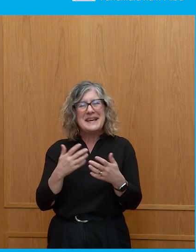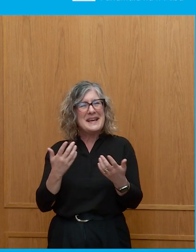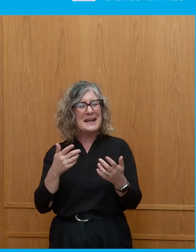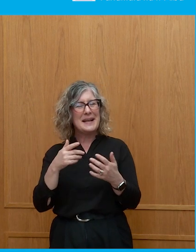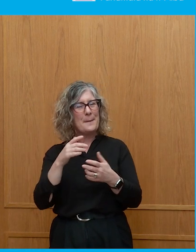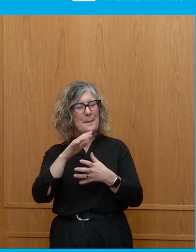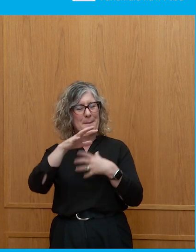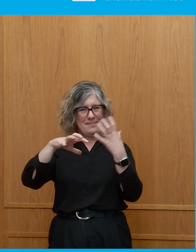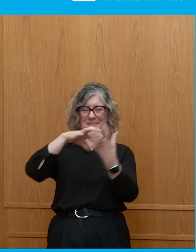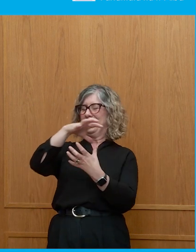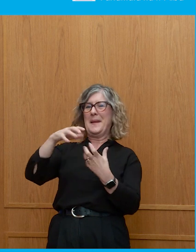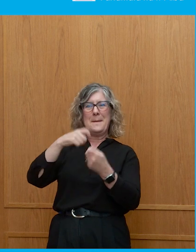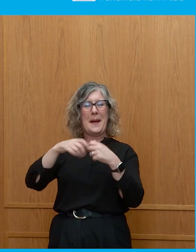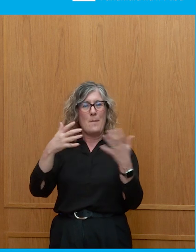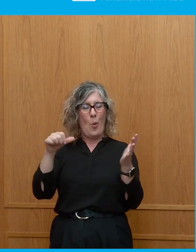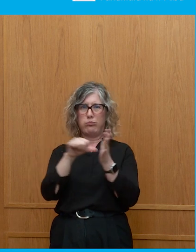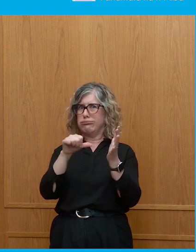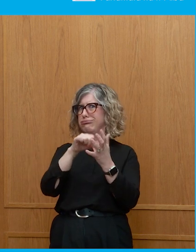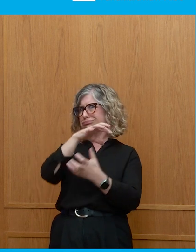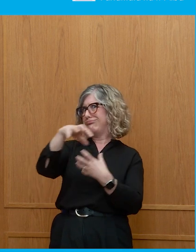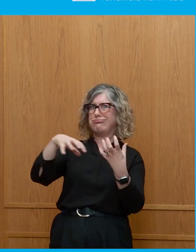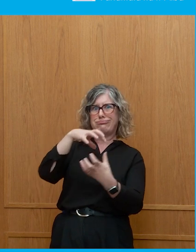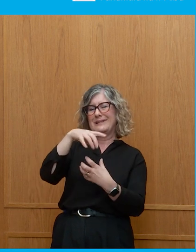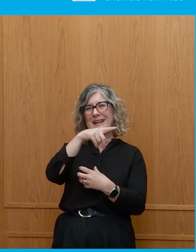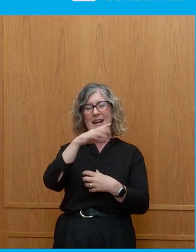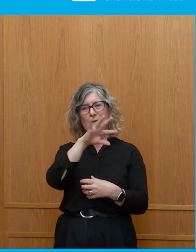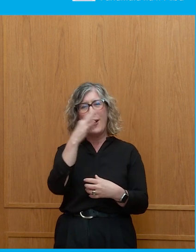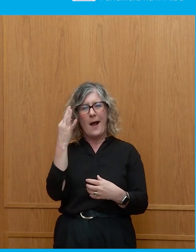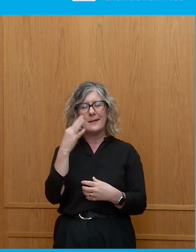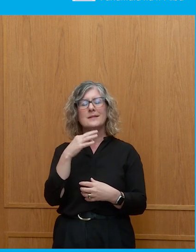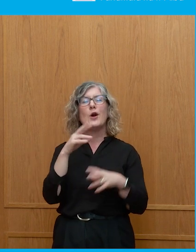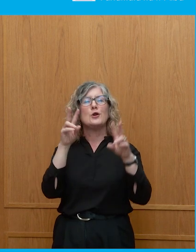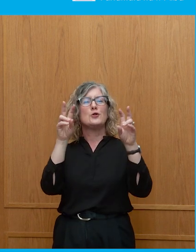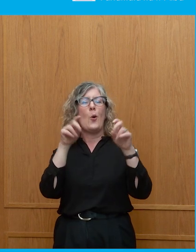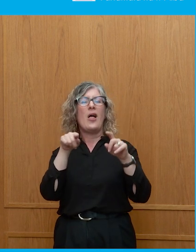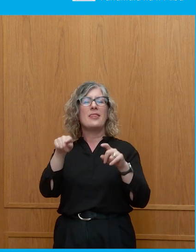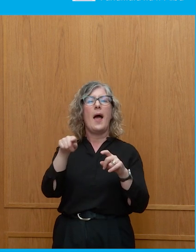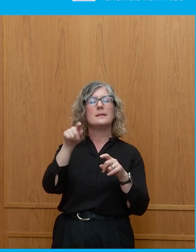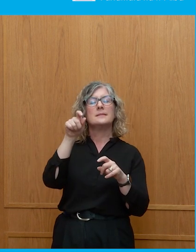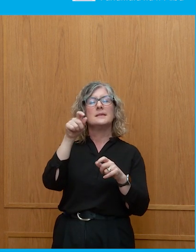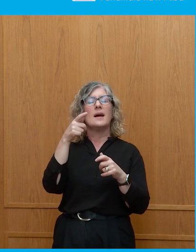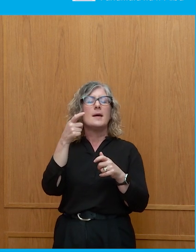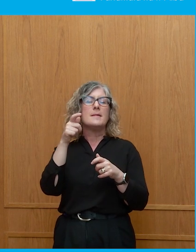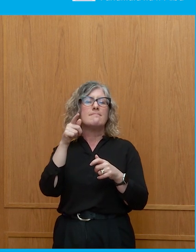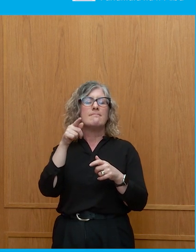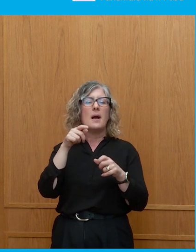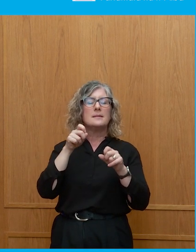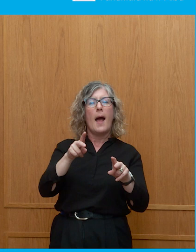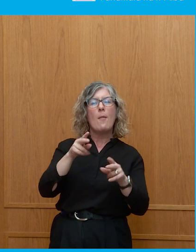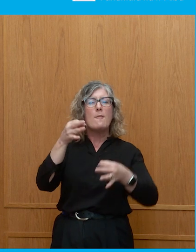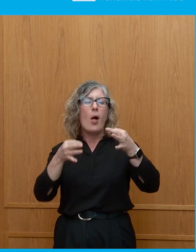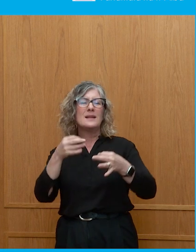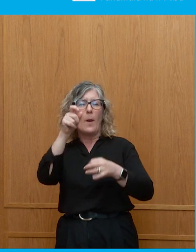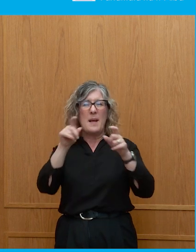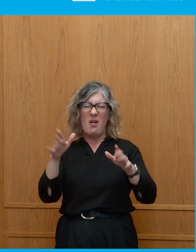difficult mayhem for the state of France. So populism has become a greater kind of